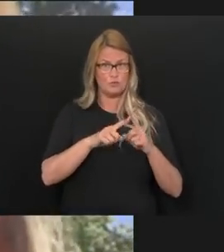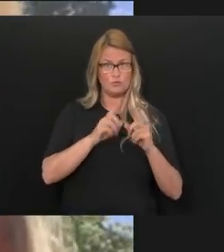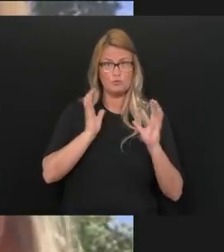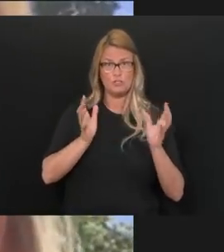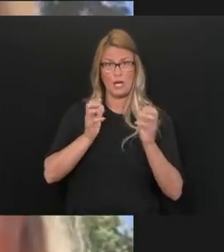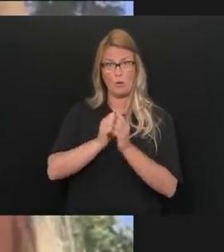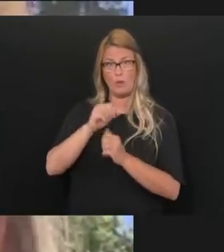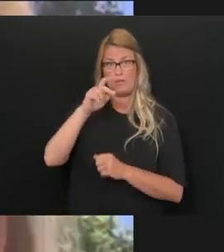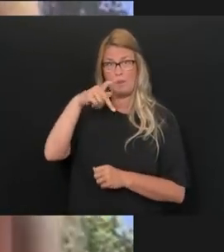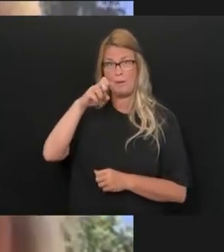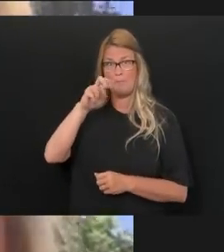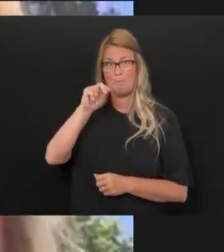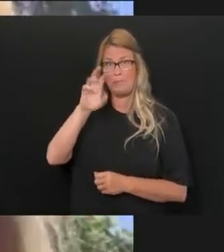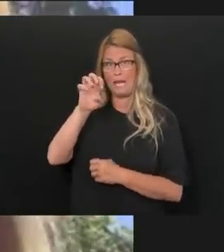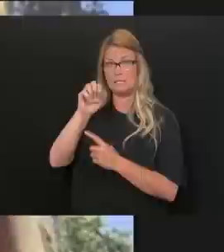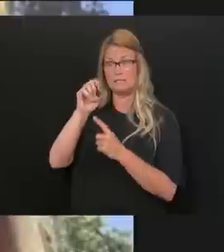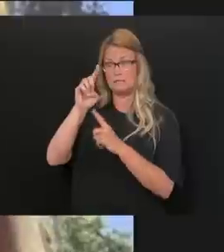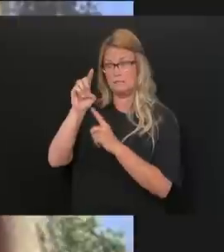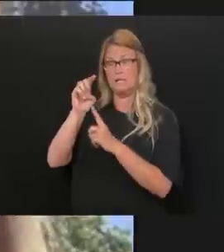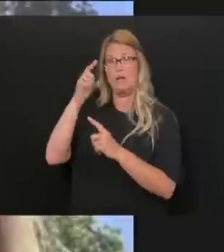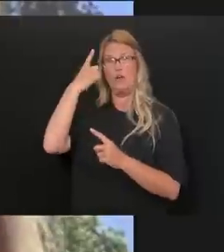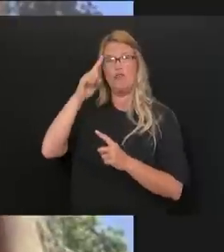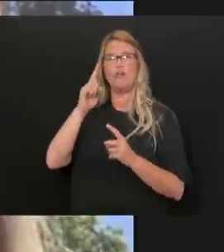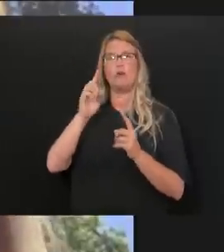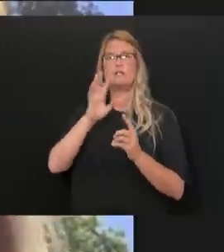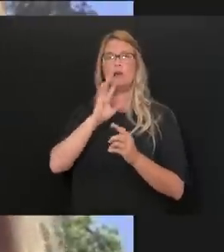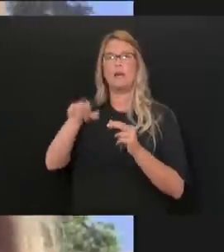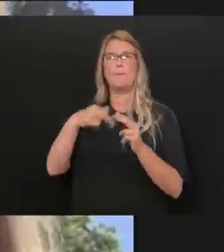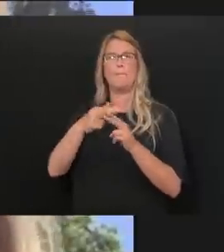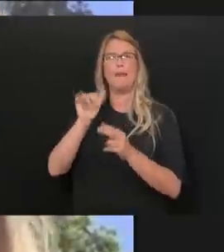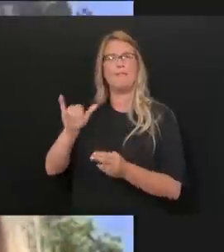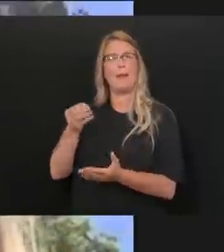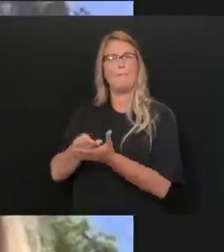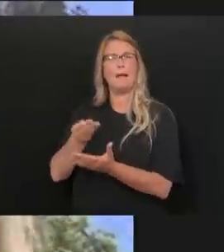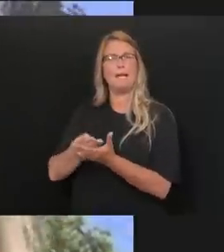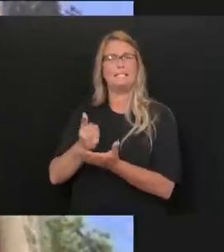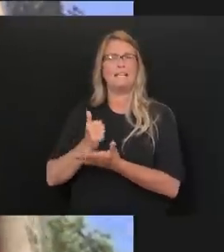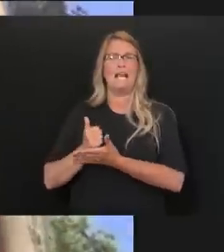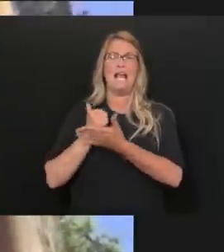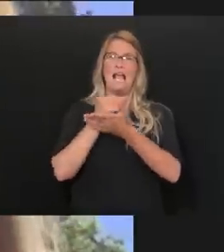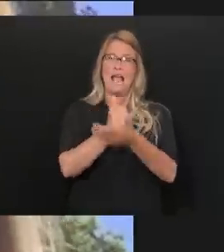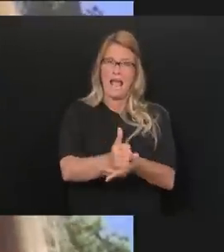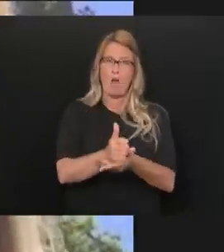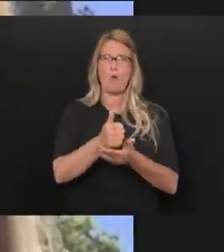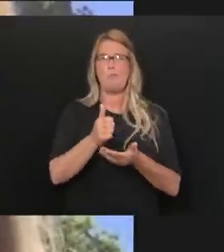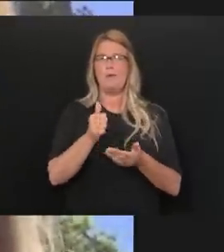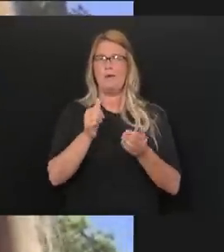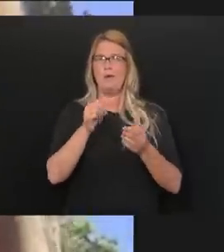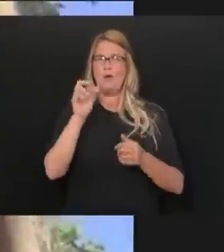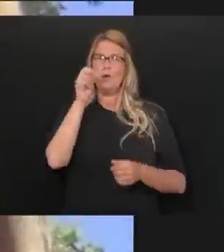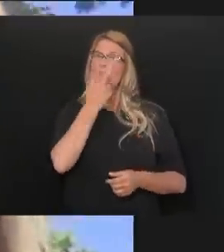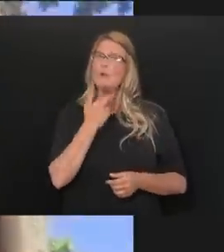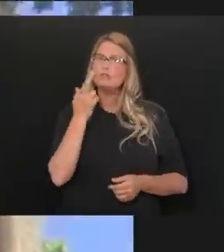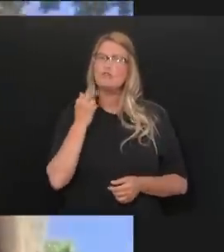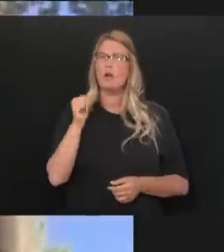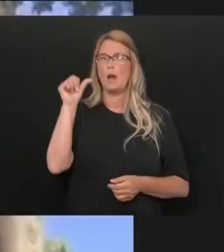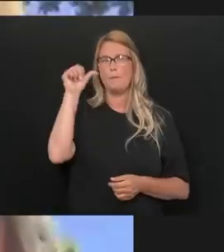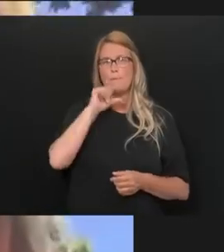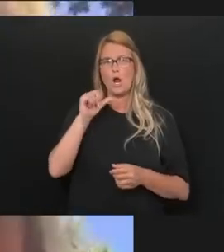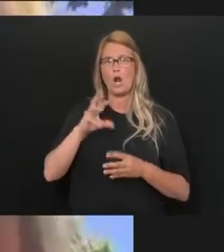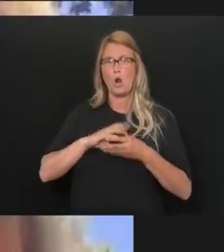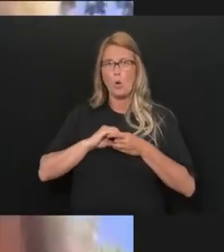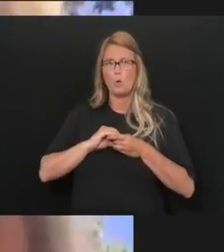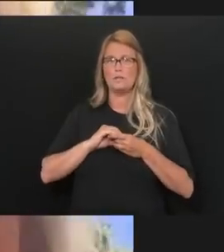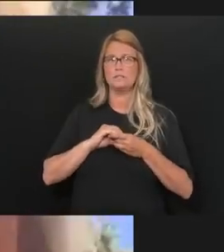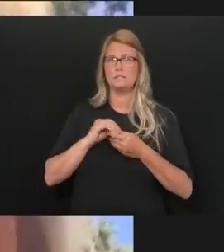um, using that money for small business grants, Governor, to help, um, the restaurant and bar owners, um, get back on their feet and